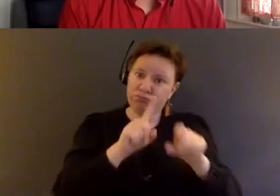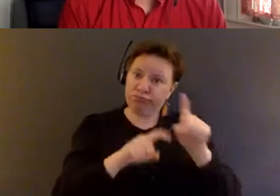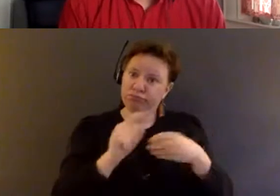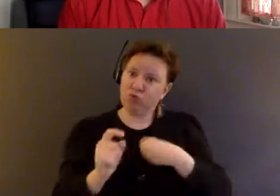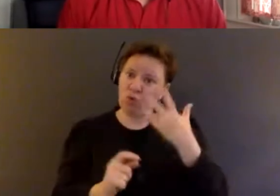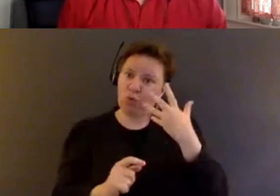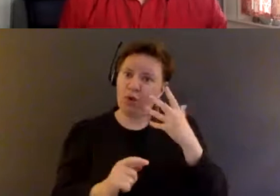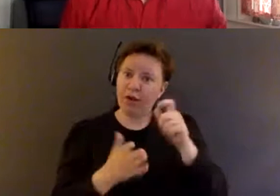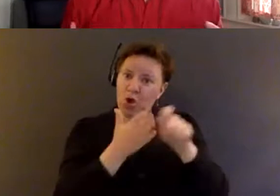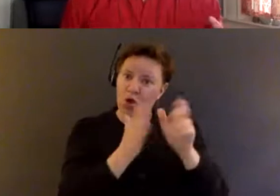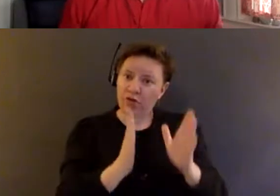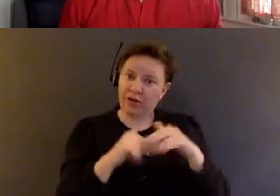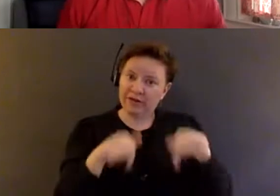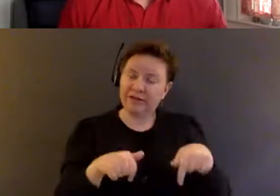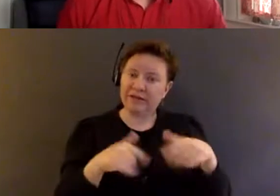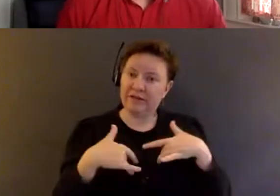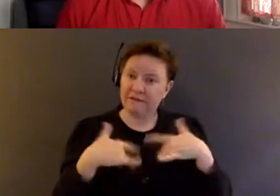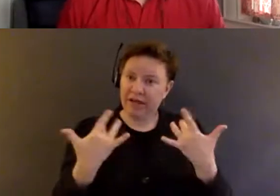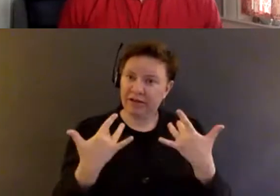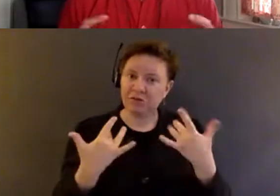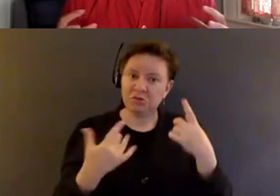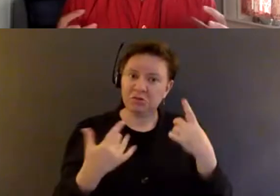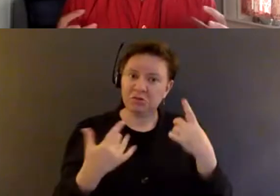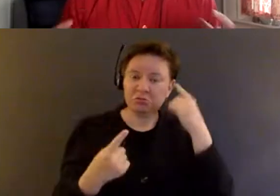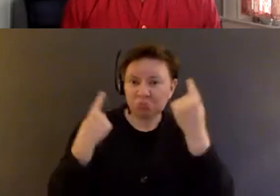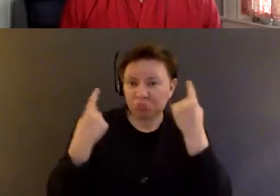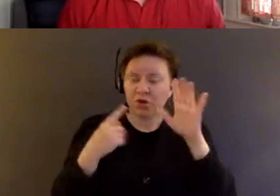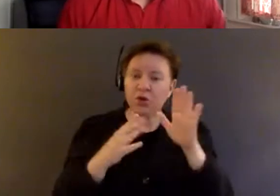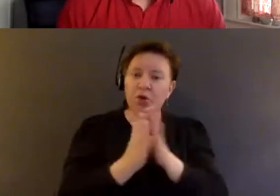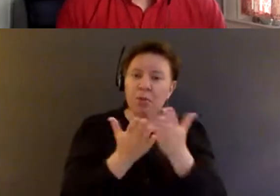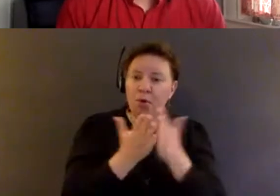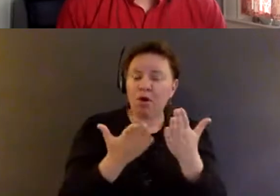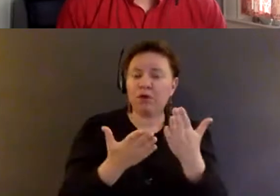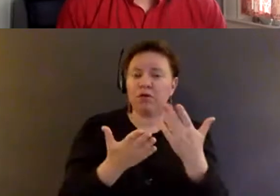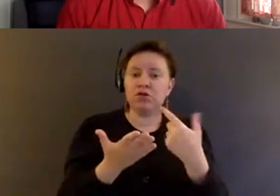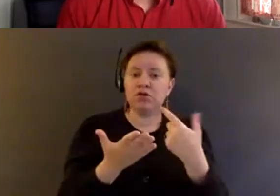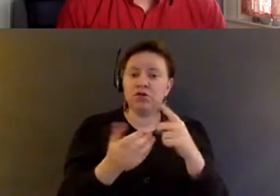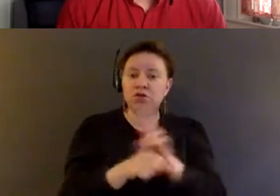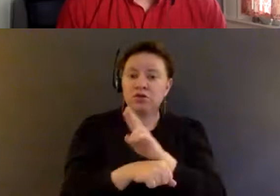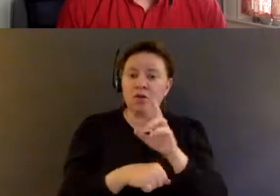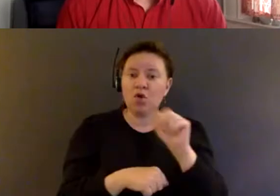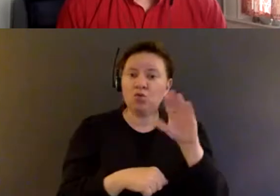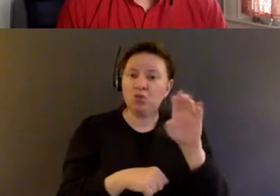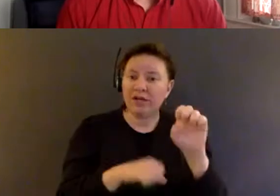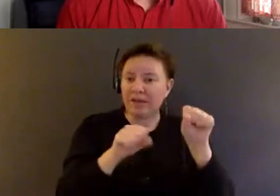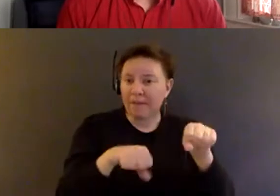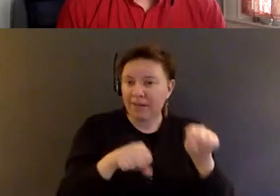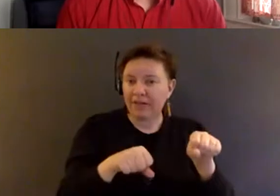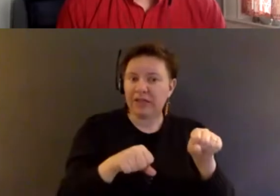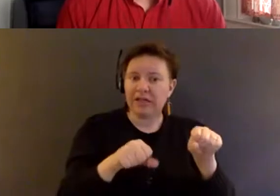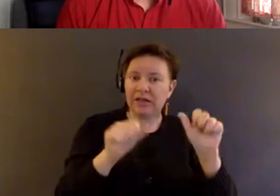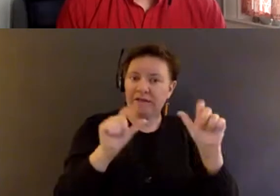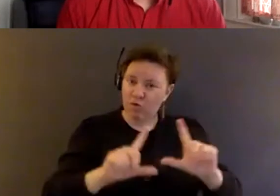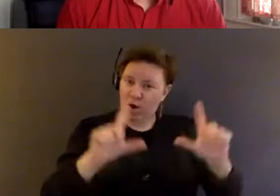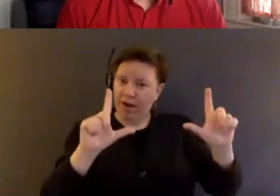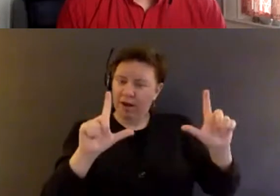you would reflect a bit on like, you know, your book talk uses this race ability frame to really help us think about, um, racialized systems